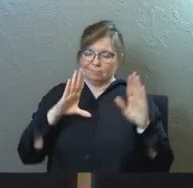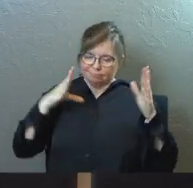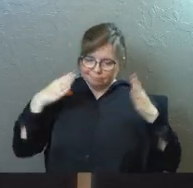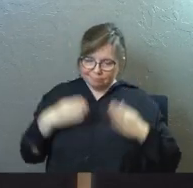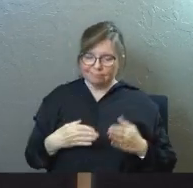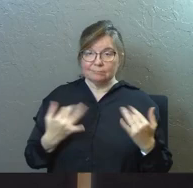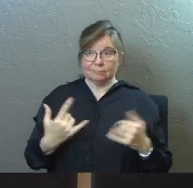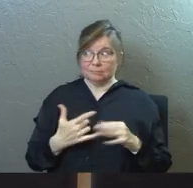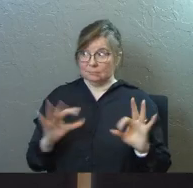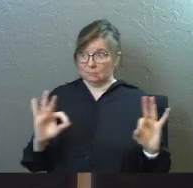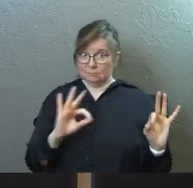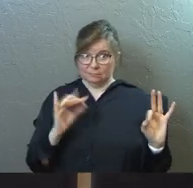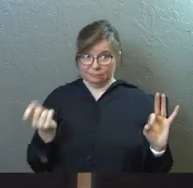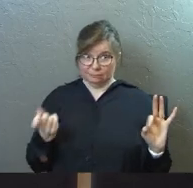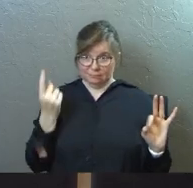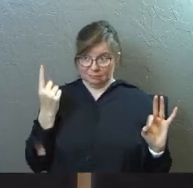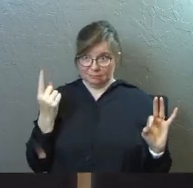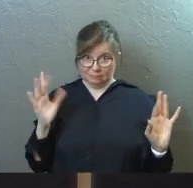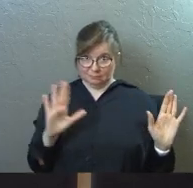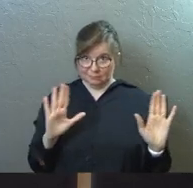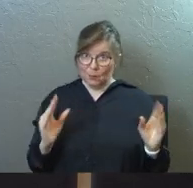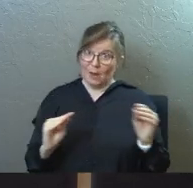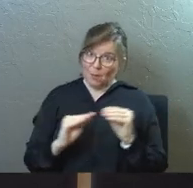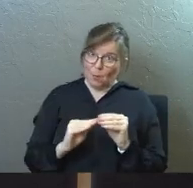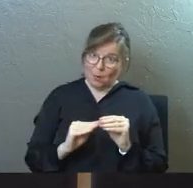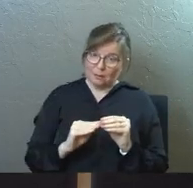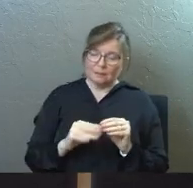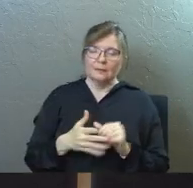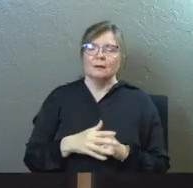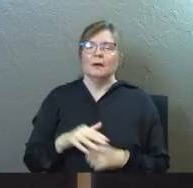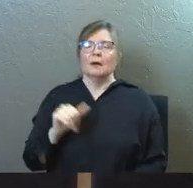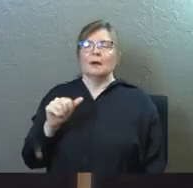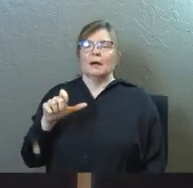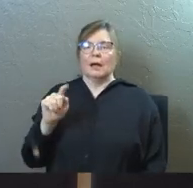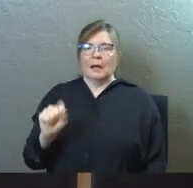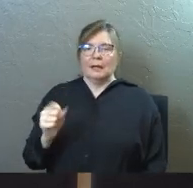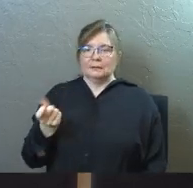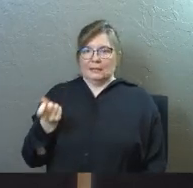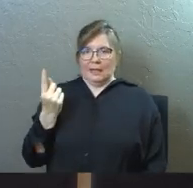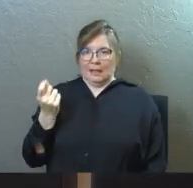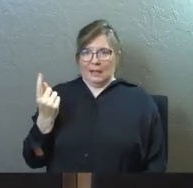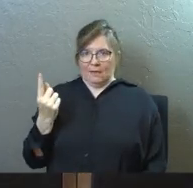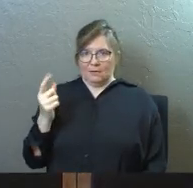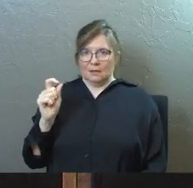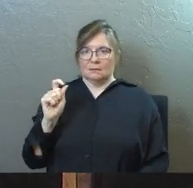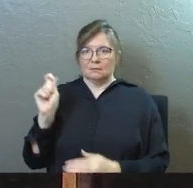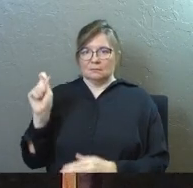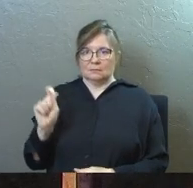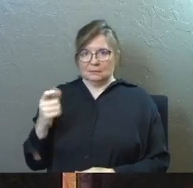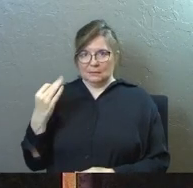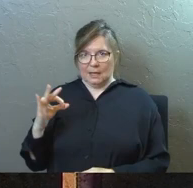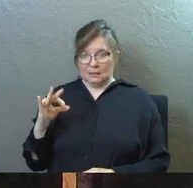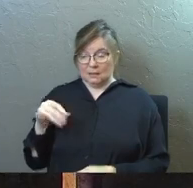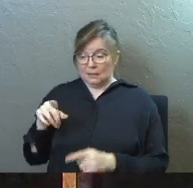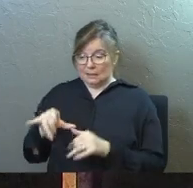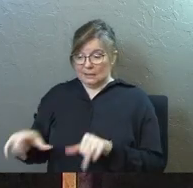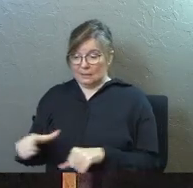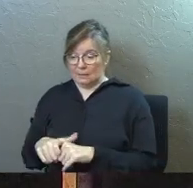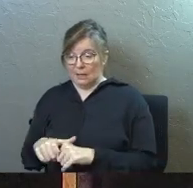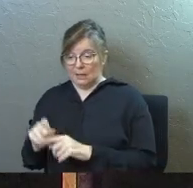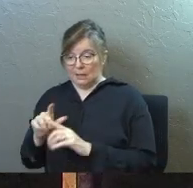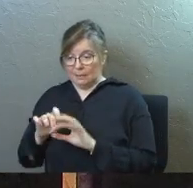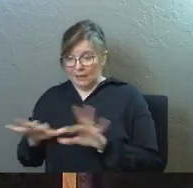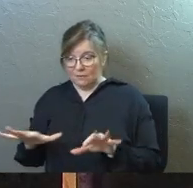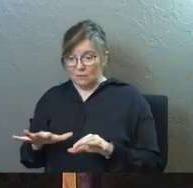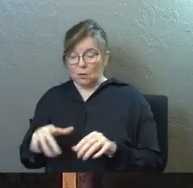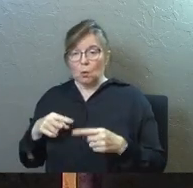passage, you doing okay so far, we got more, all right, go to Acts 11, verse 19, it says, meanwhile, the believers who had scattered